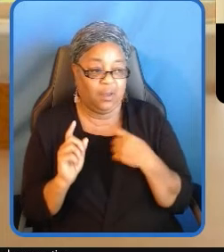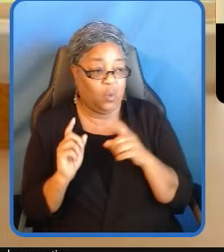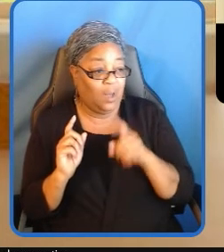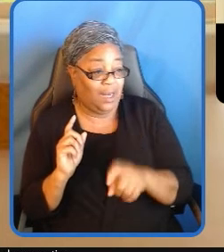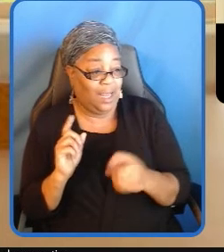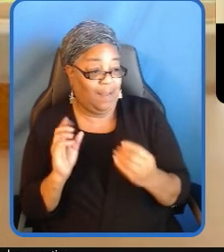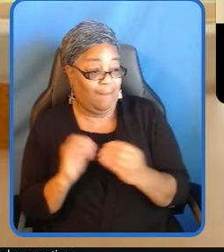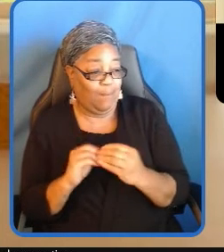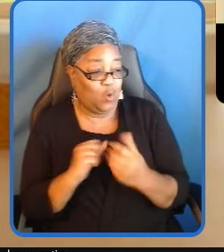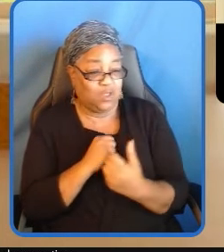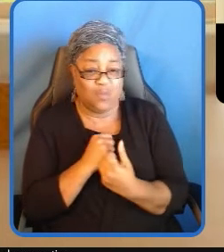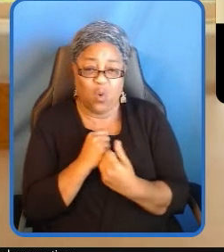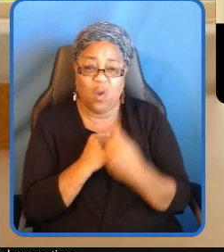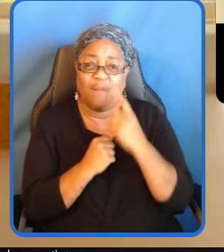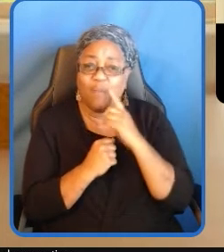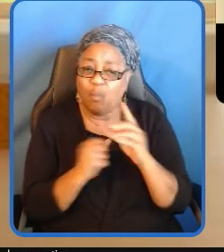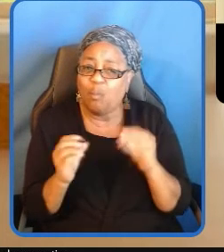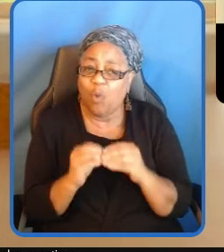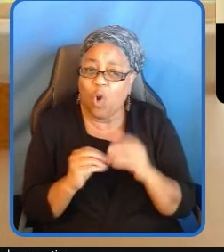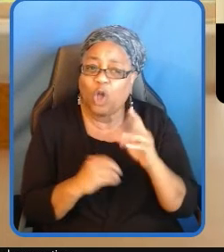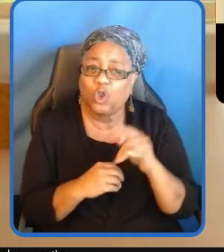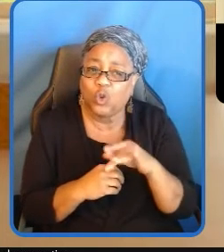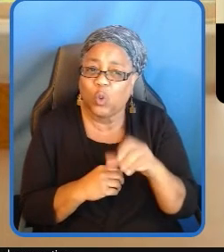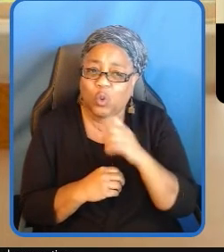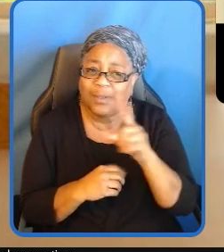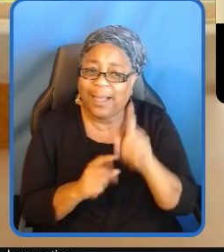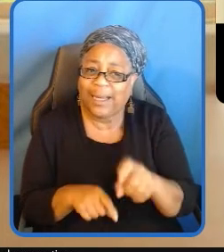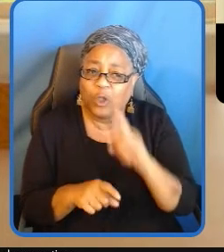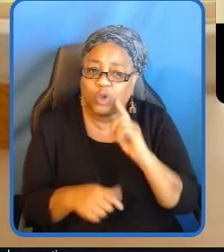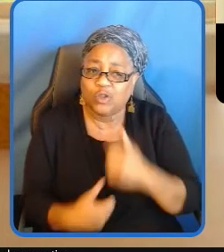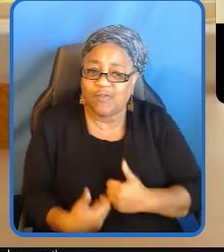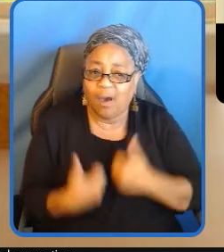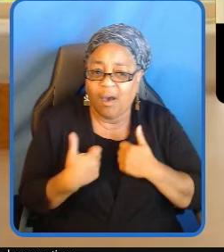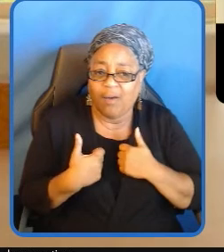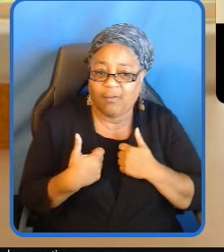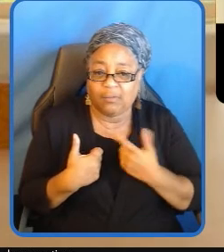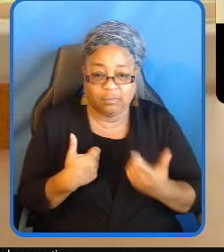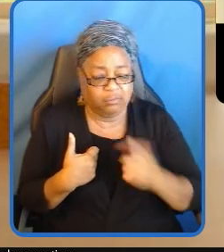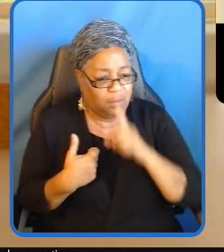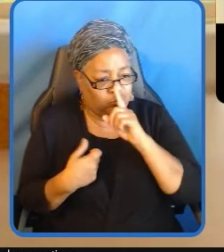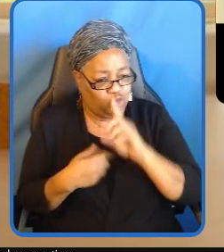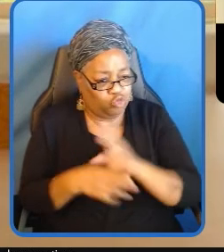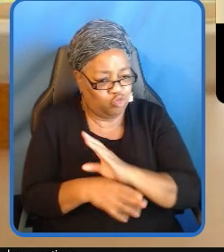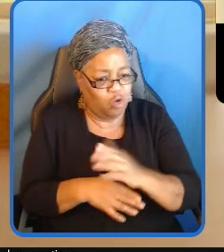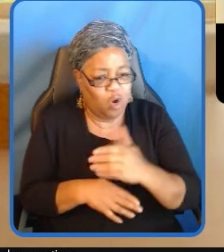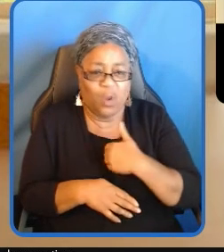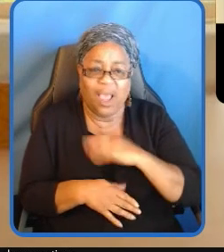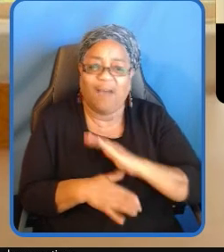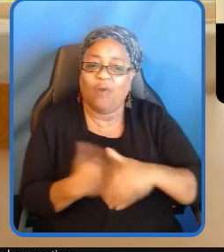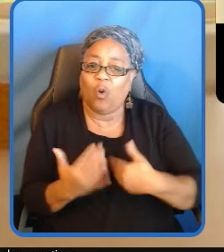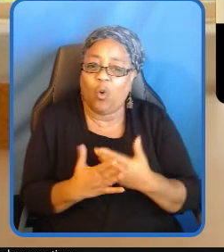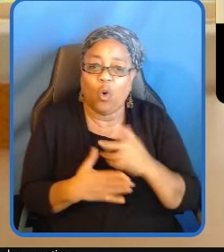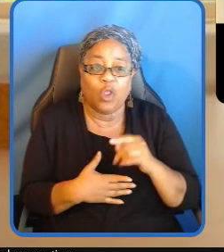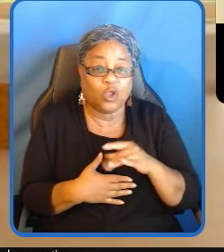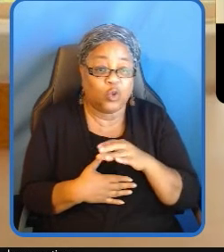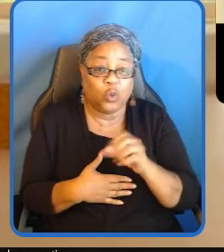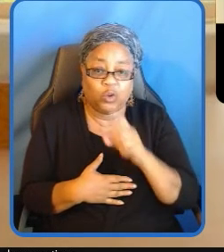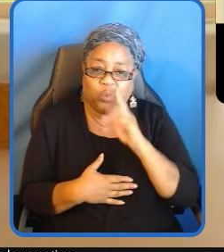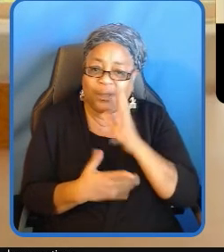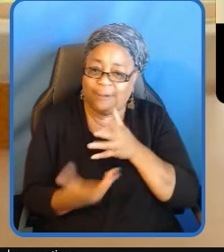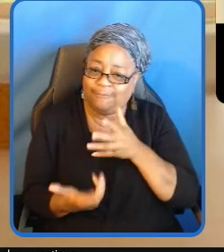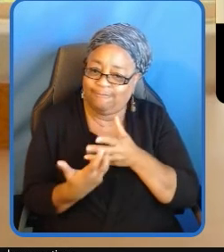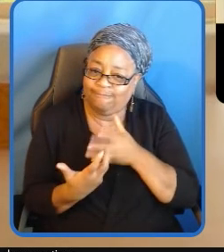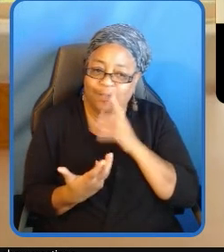need to thrive i'm certain that we have all the tools we need to meet this moment and